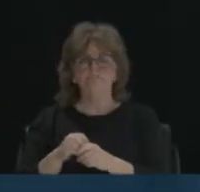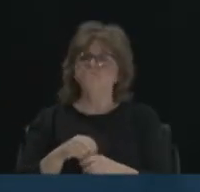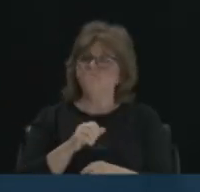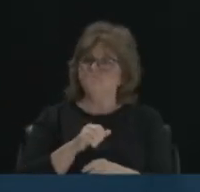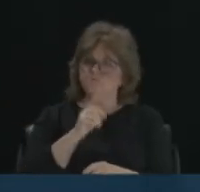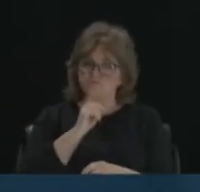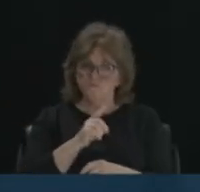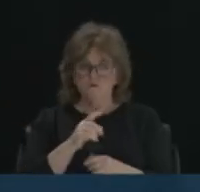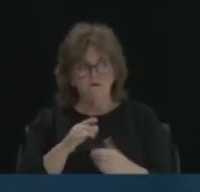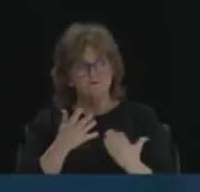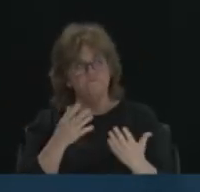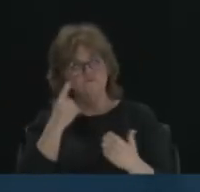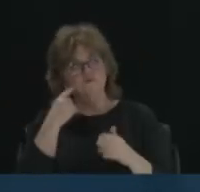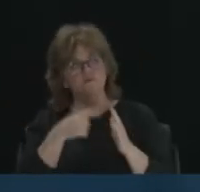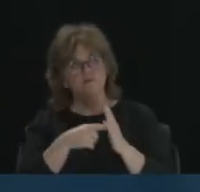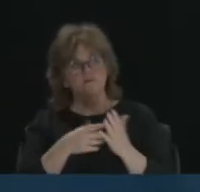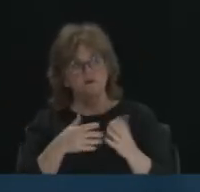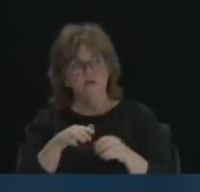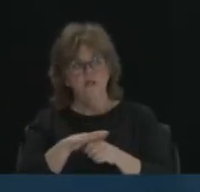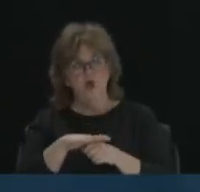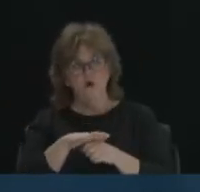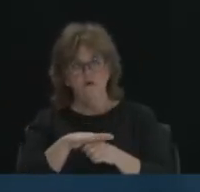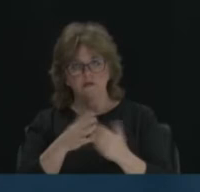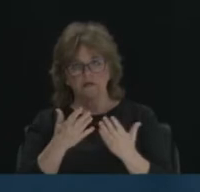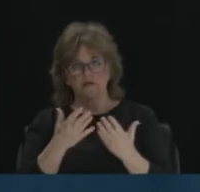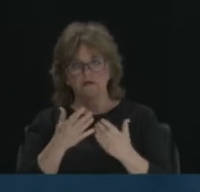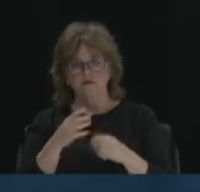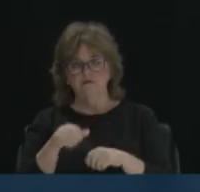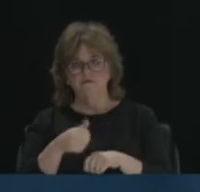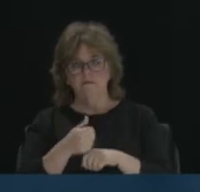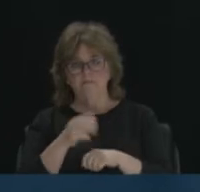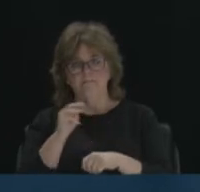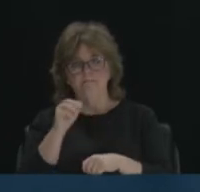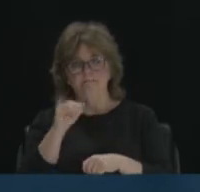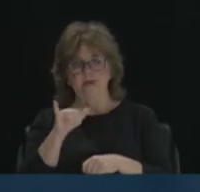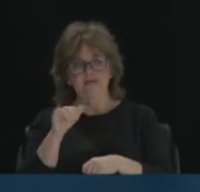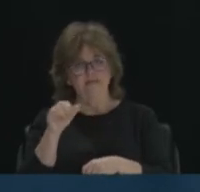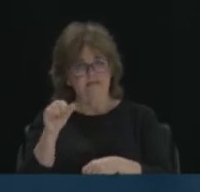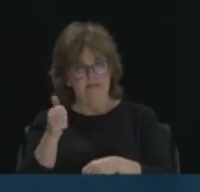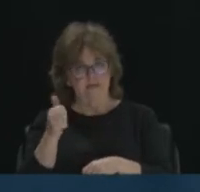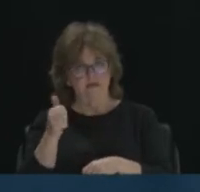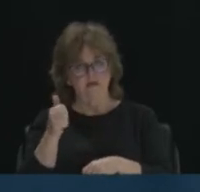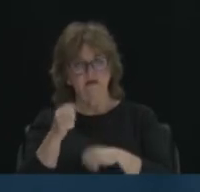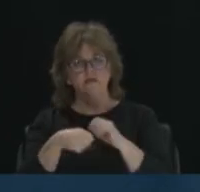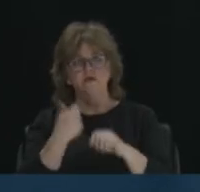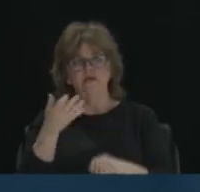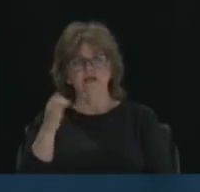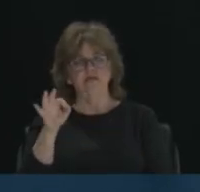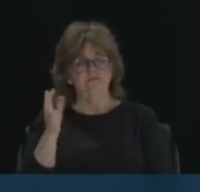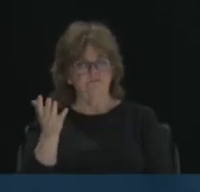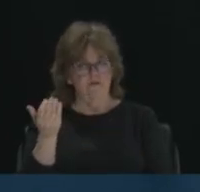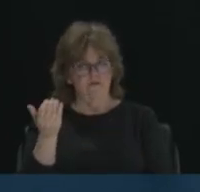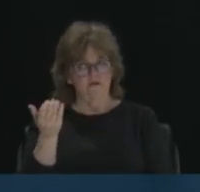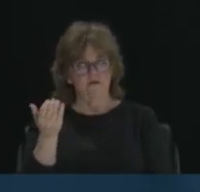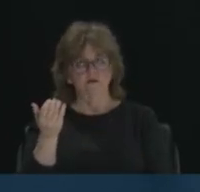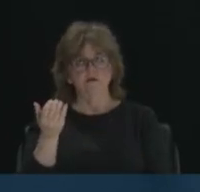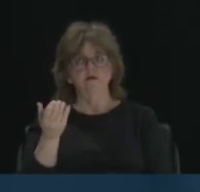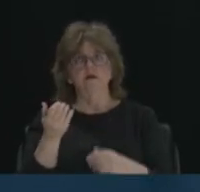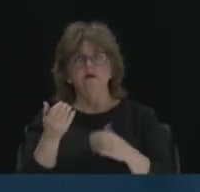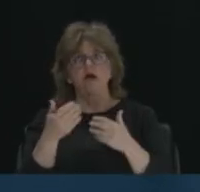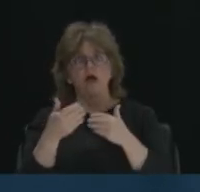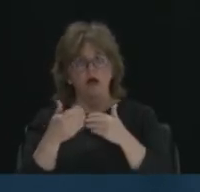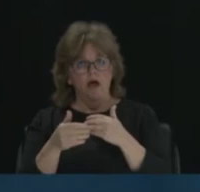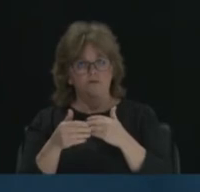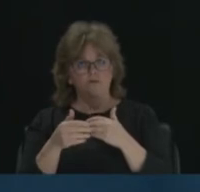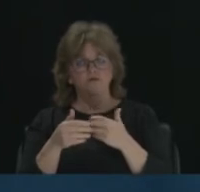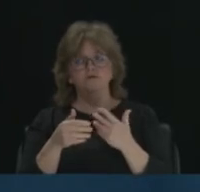locally here, we were founded on May 10th, 1915. So merely just six years after the founding